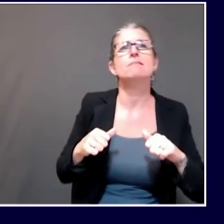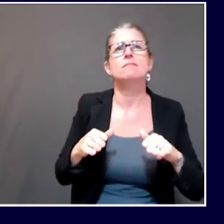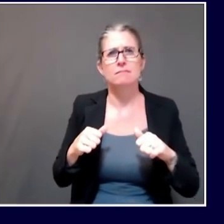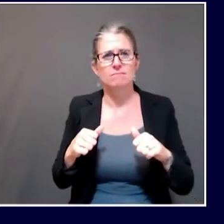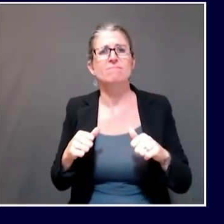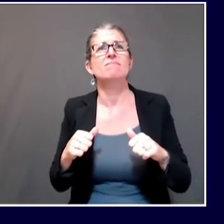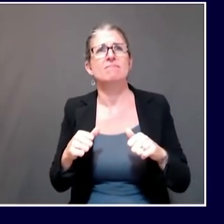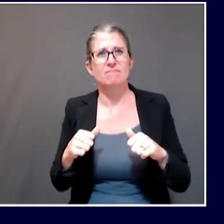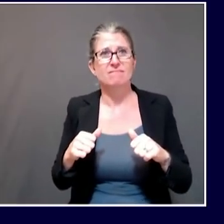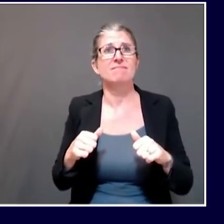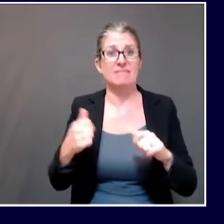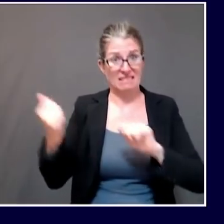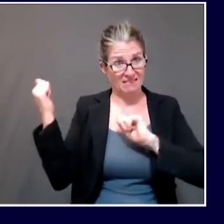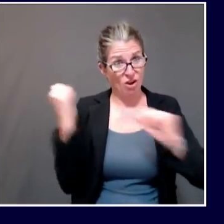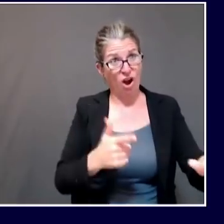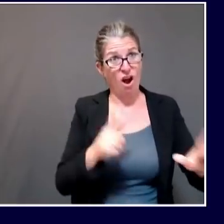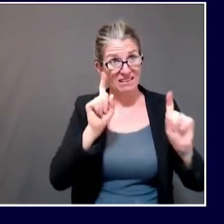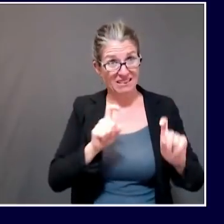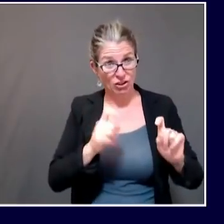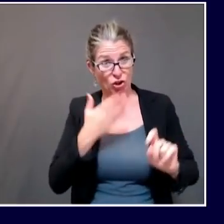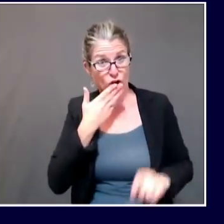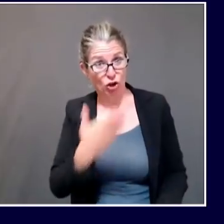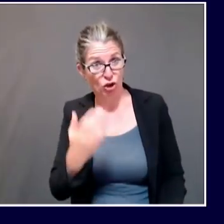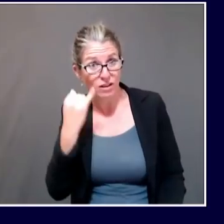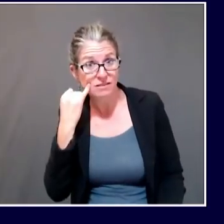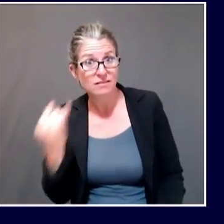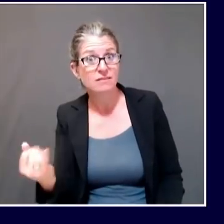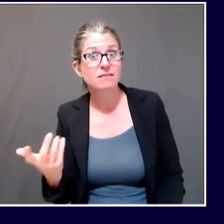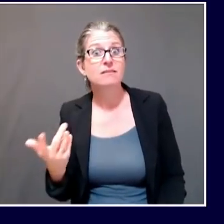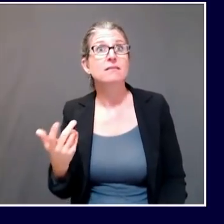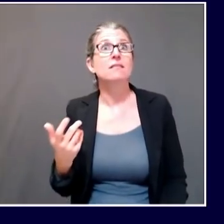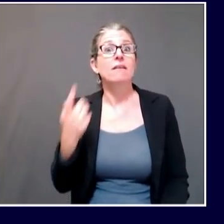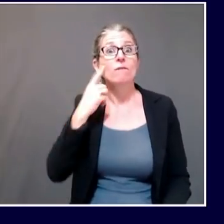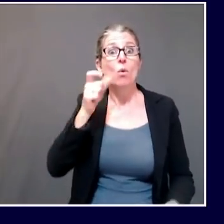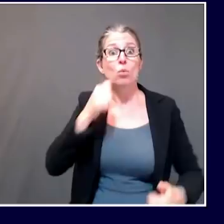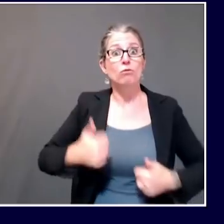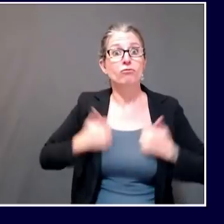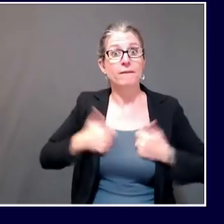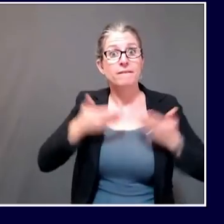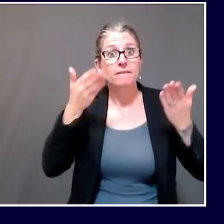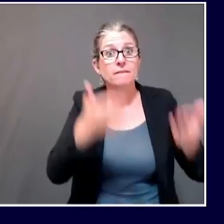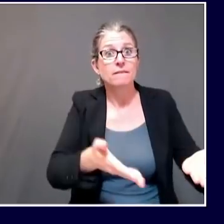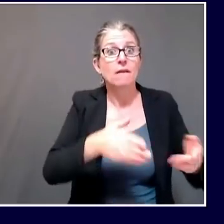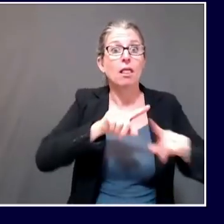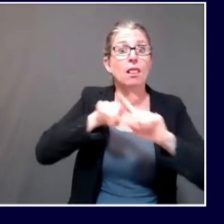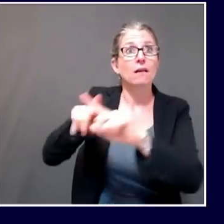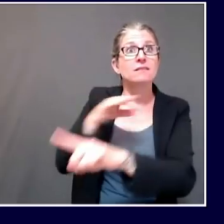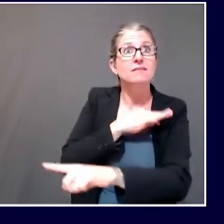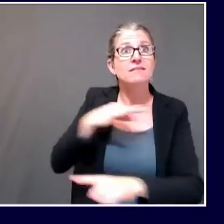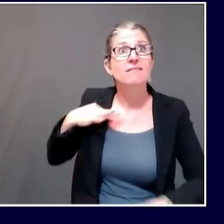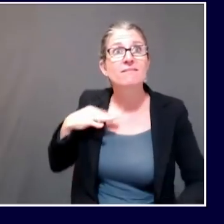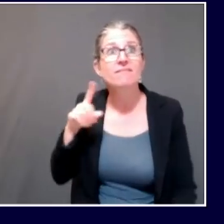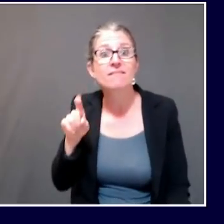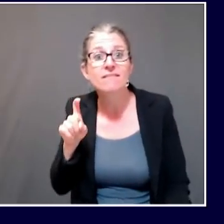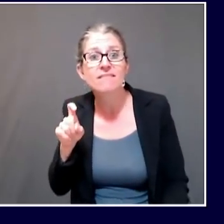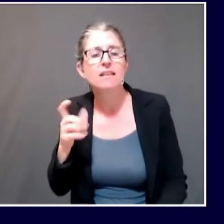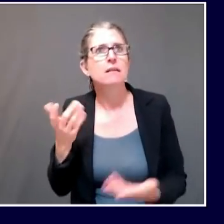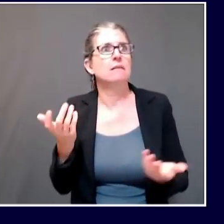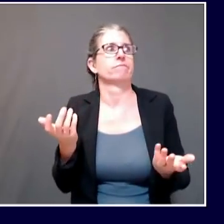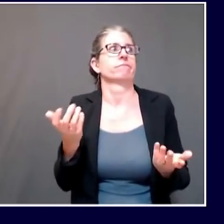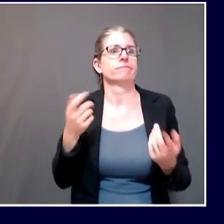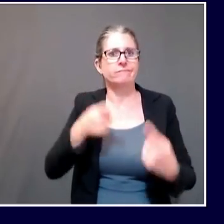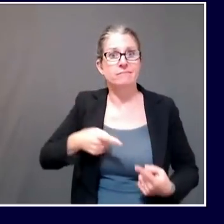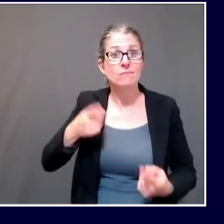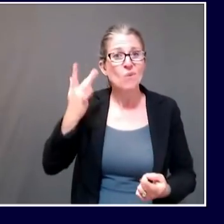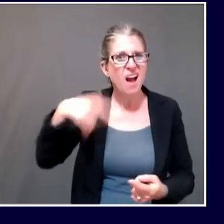of residents themselves. Many of the residents may have memory issues or dementia, so obtaining consent for testing